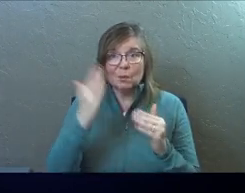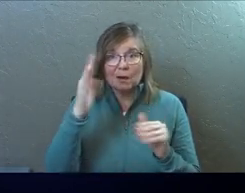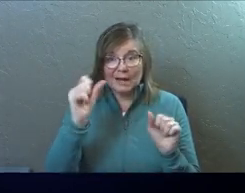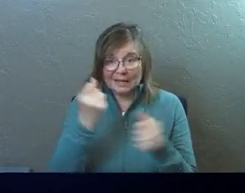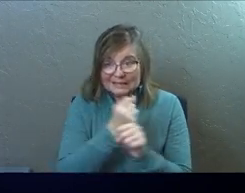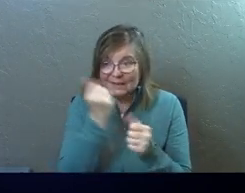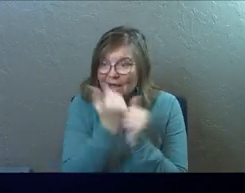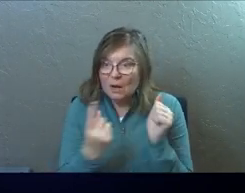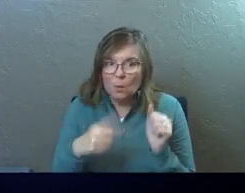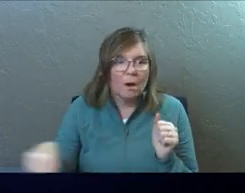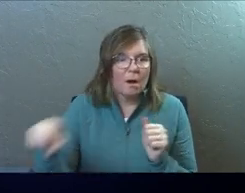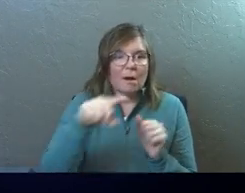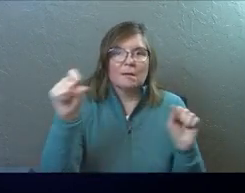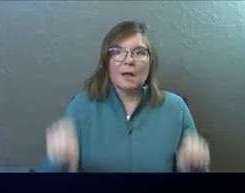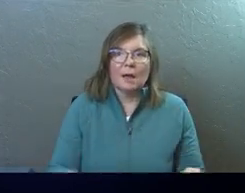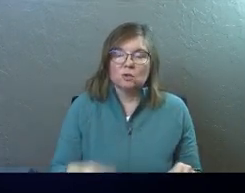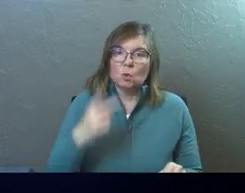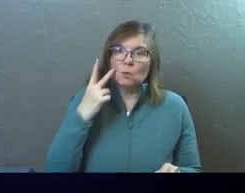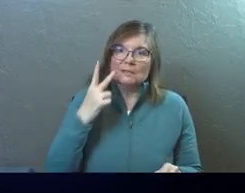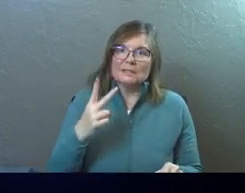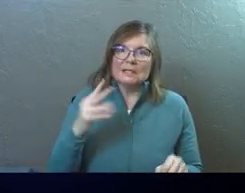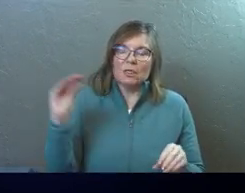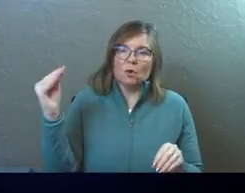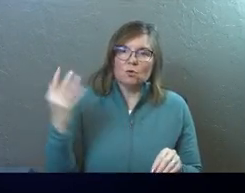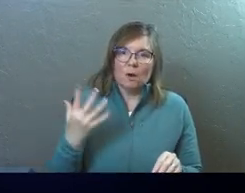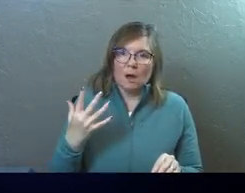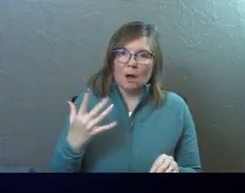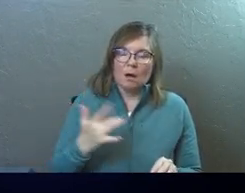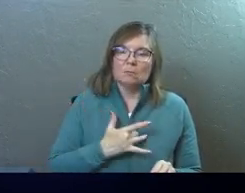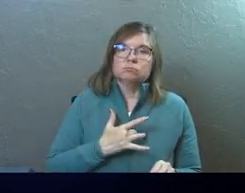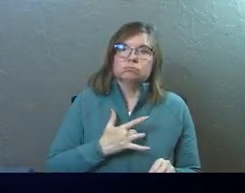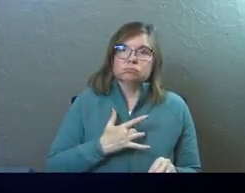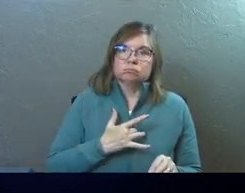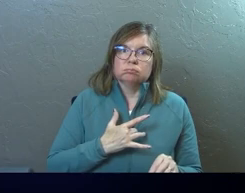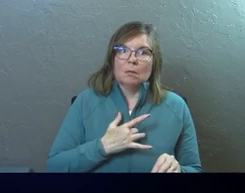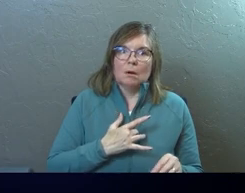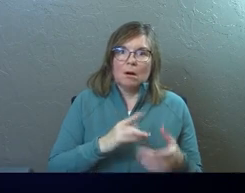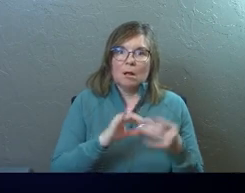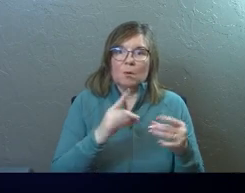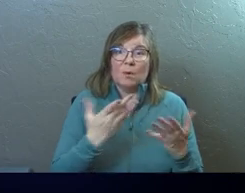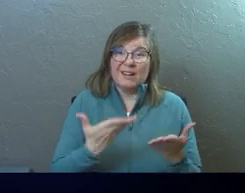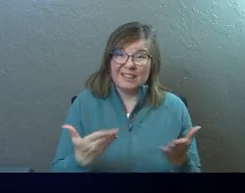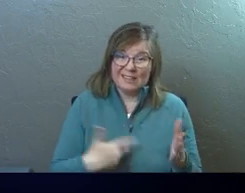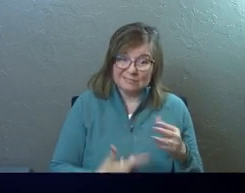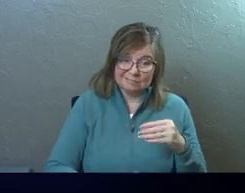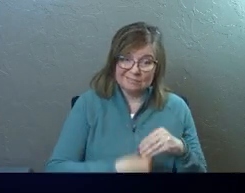So he sees the power and he sees the grace in it. But what a thing to have on your resume.